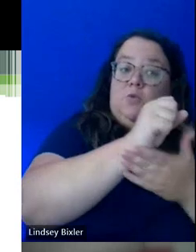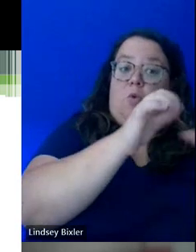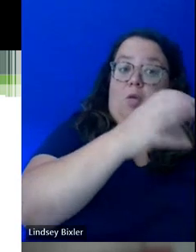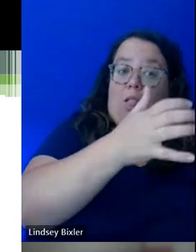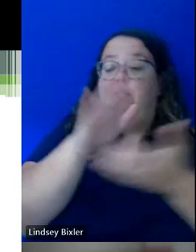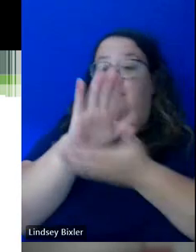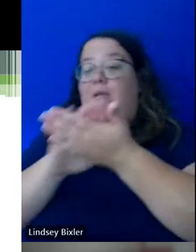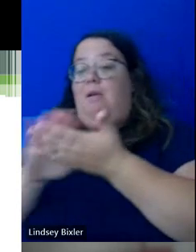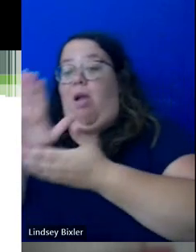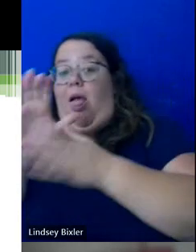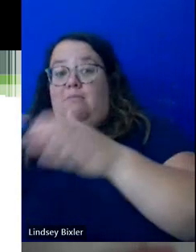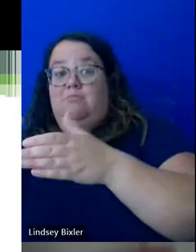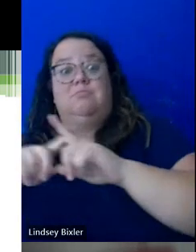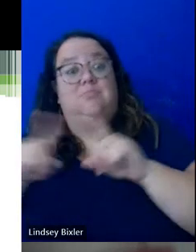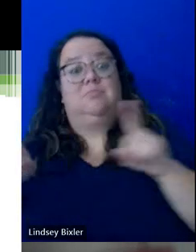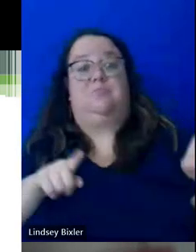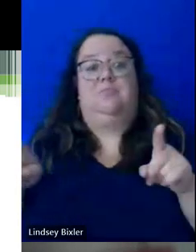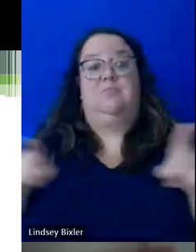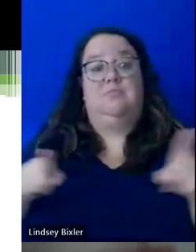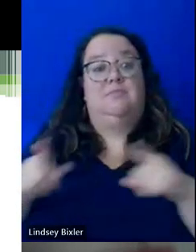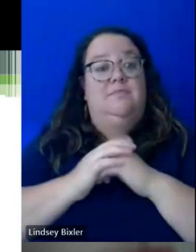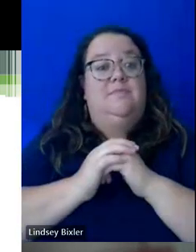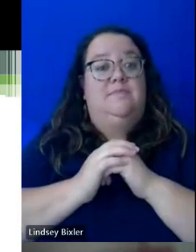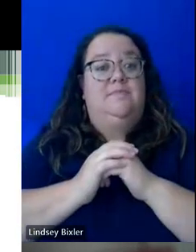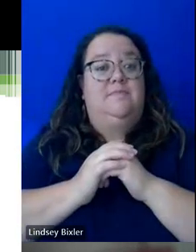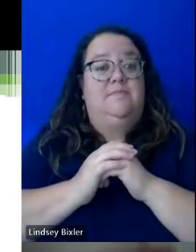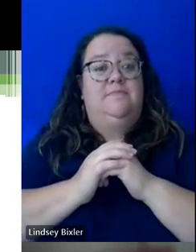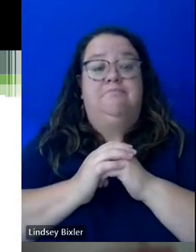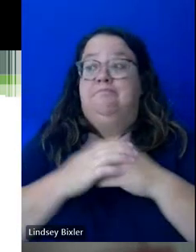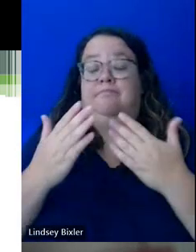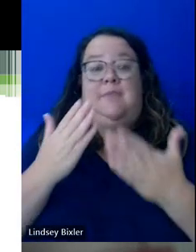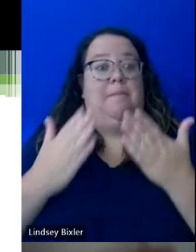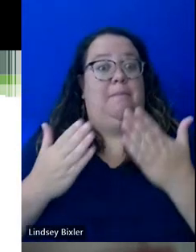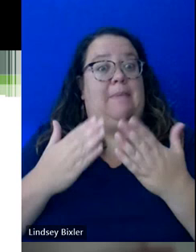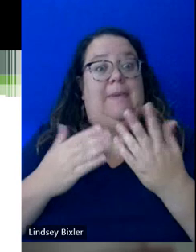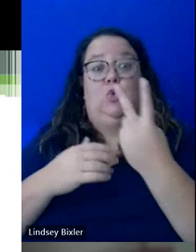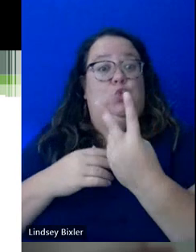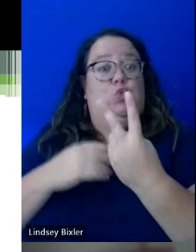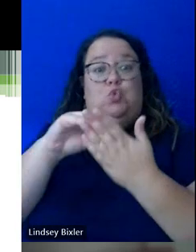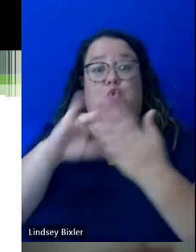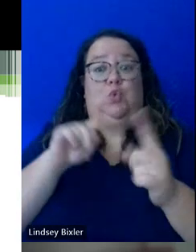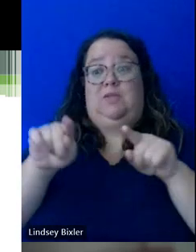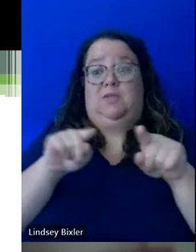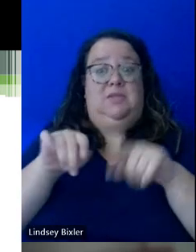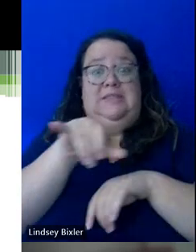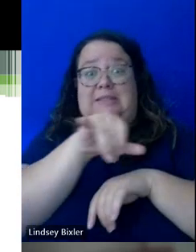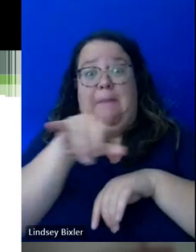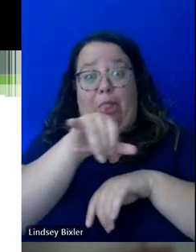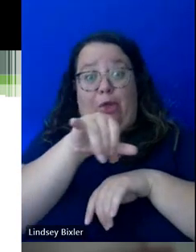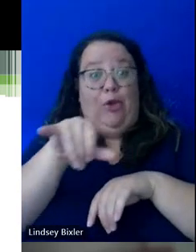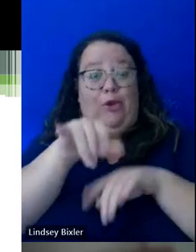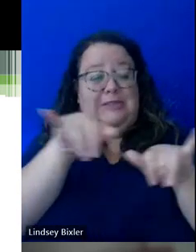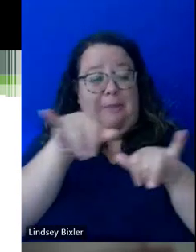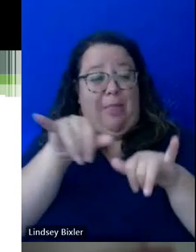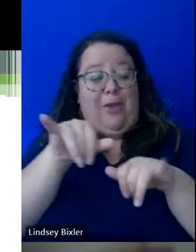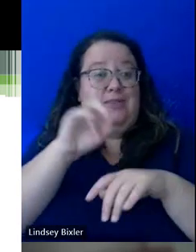And it's also different in that you can have two students that have a very similar diagnoses, but they may be getting